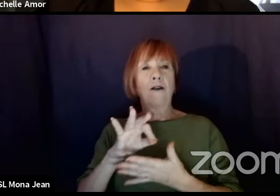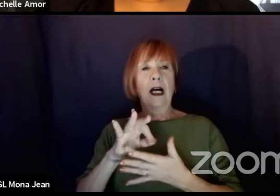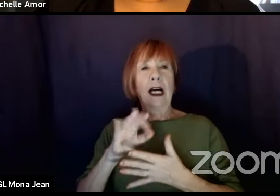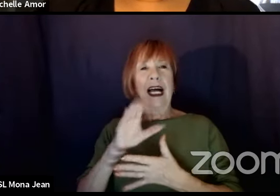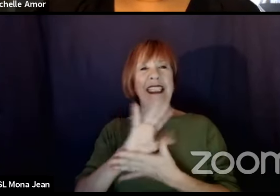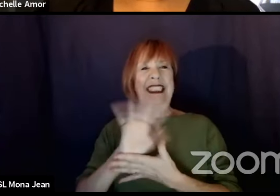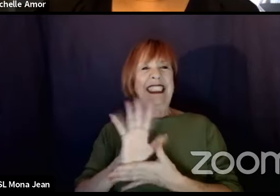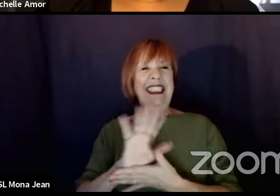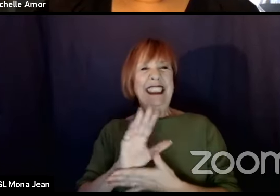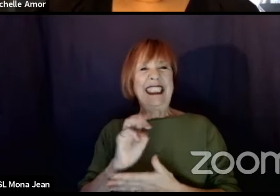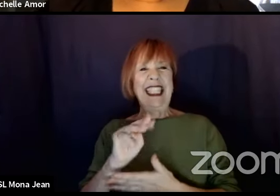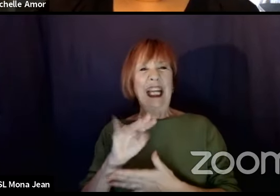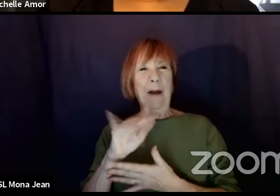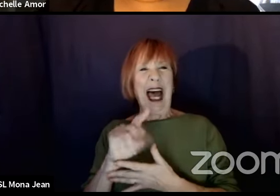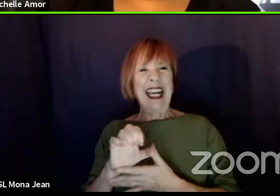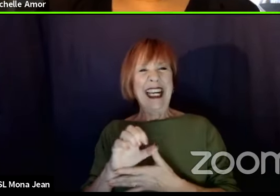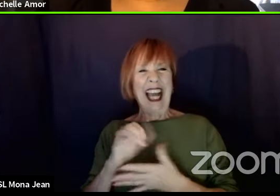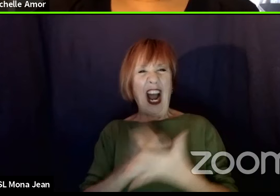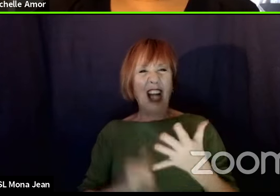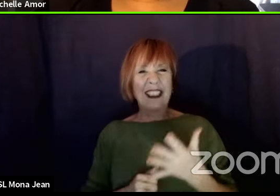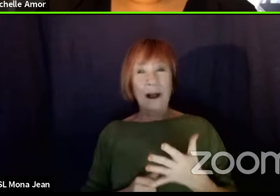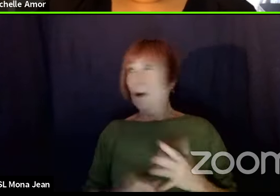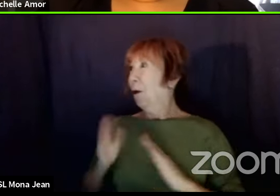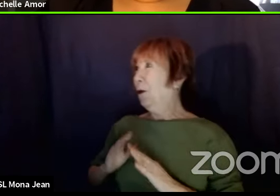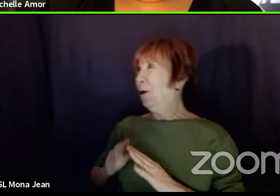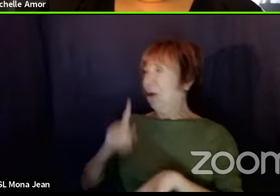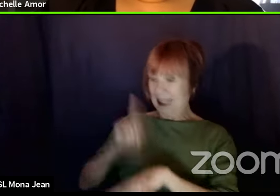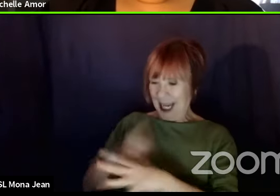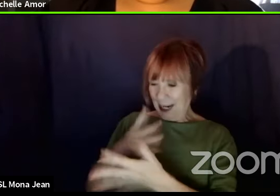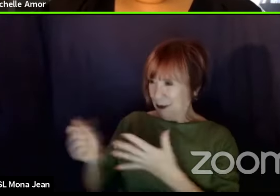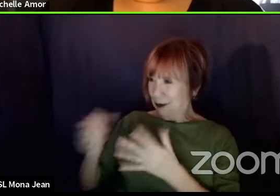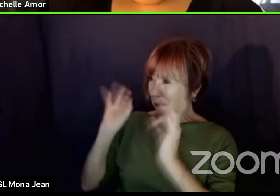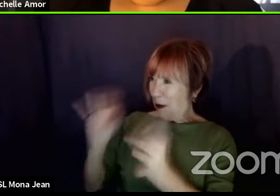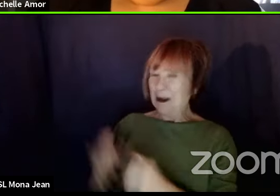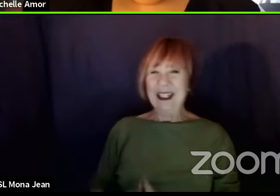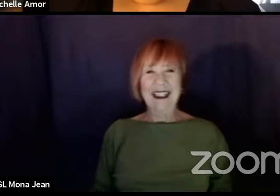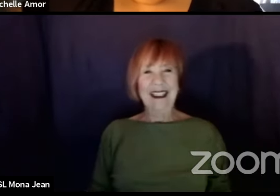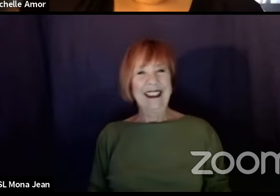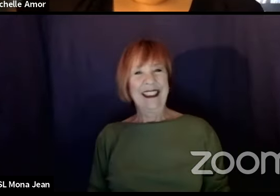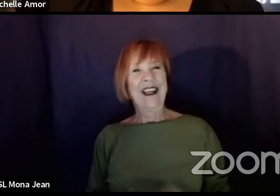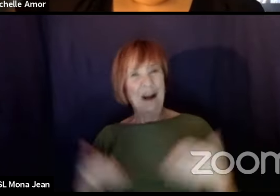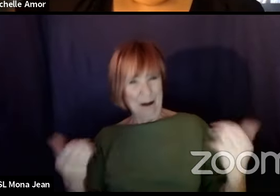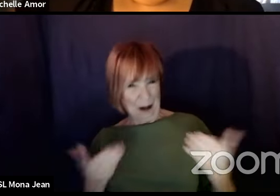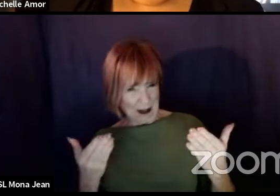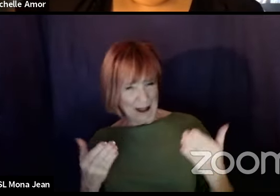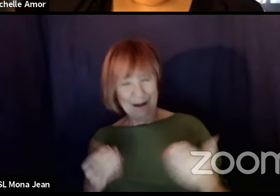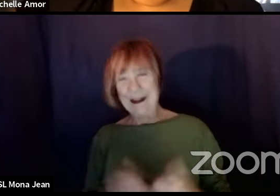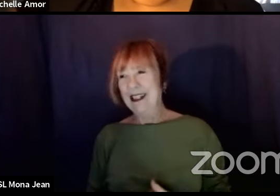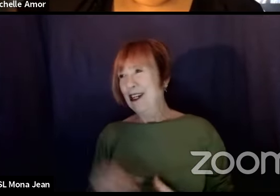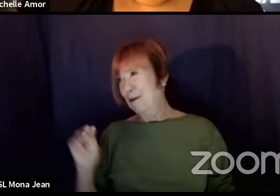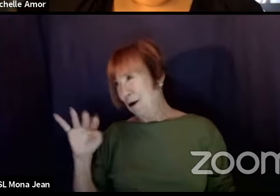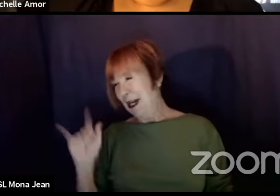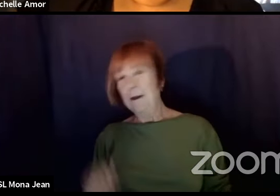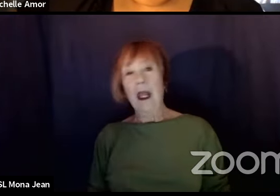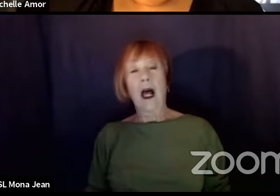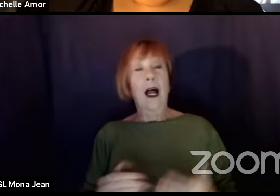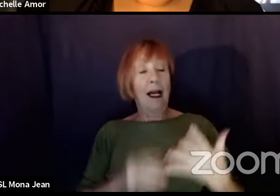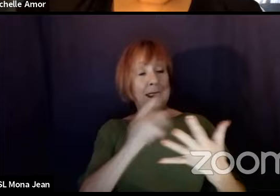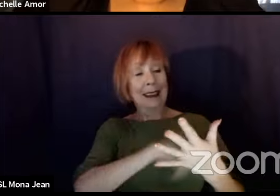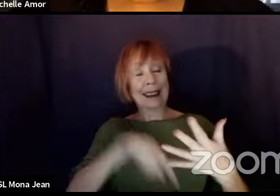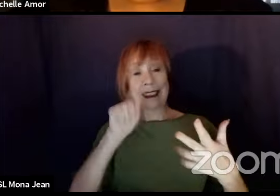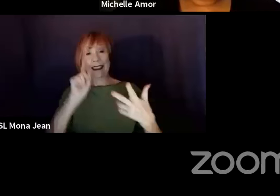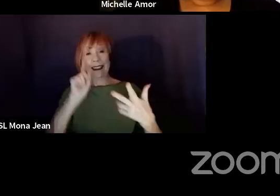I got in just in time. Right on, right on. Welcome, Maria. All right. Thank you. Next to the floor